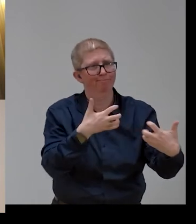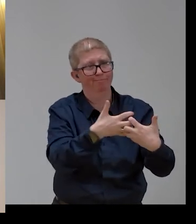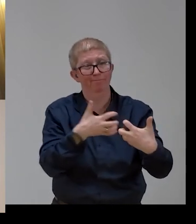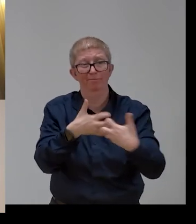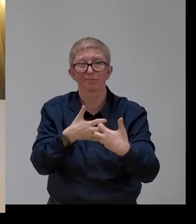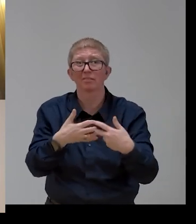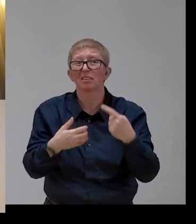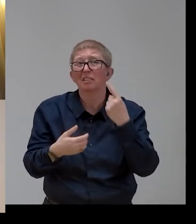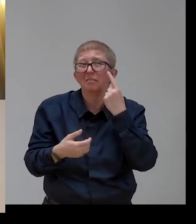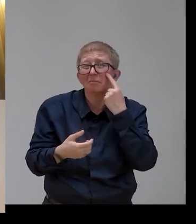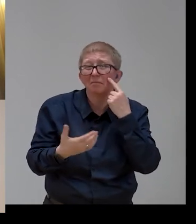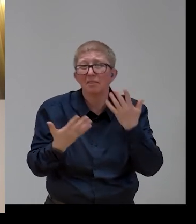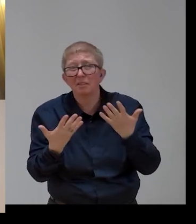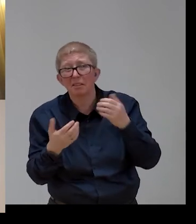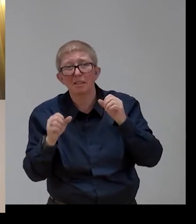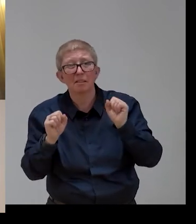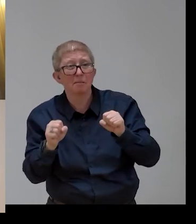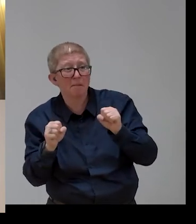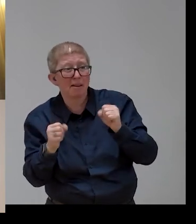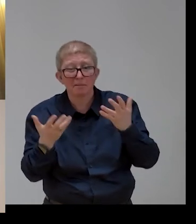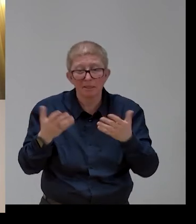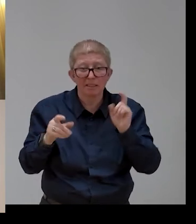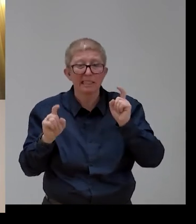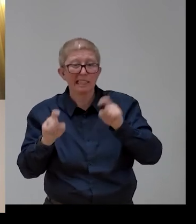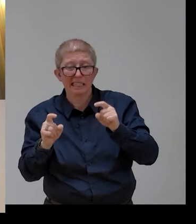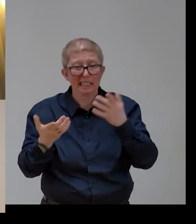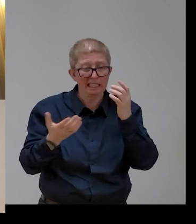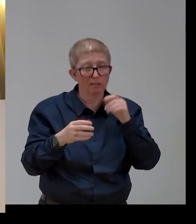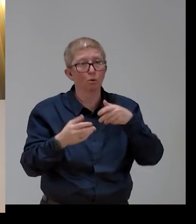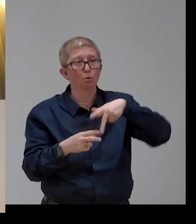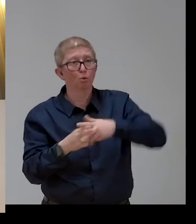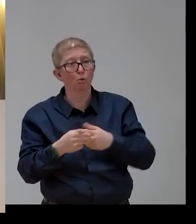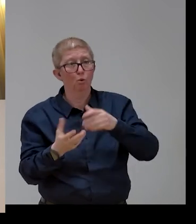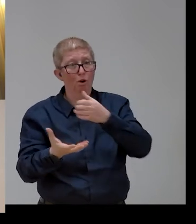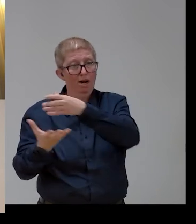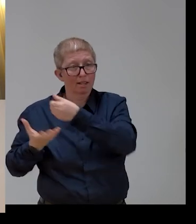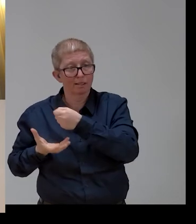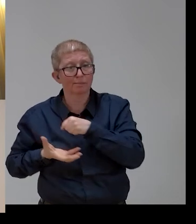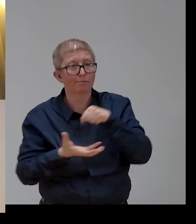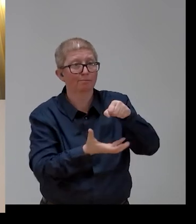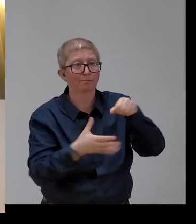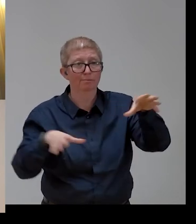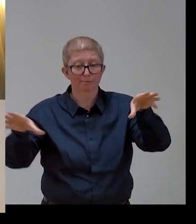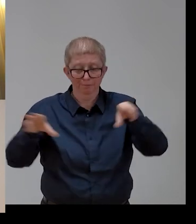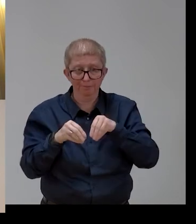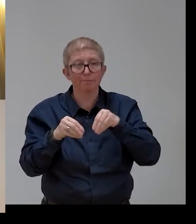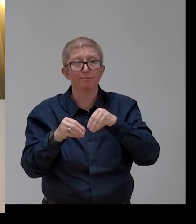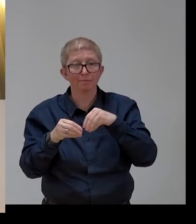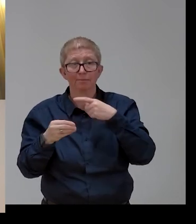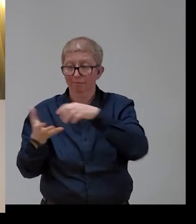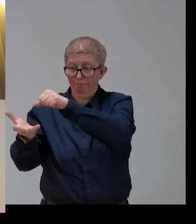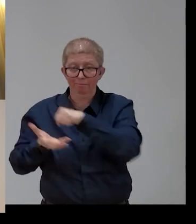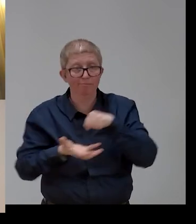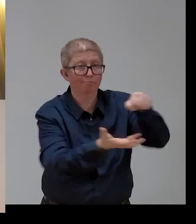called to improve the situation. We have networks of public employment services.